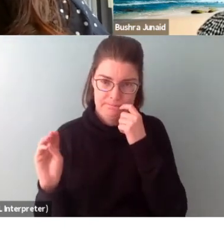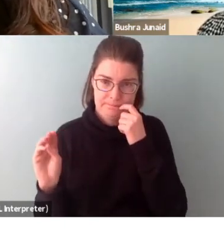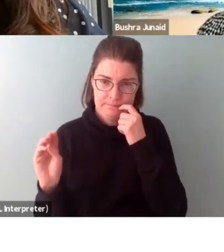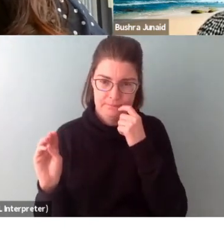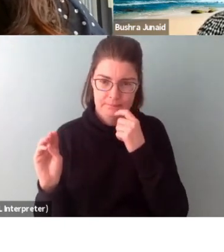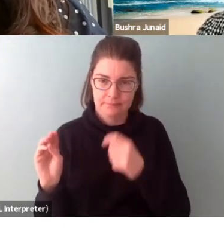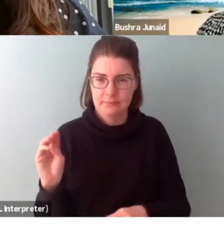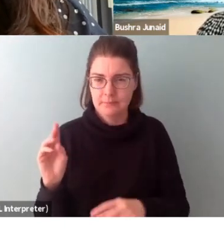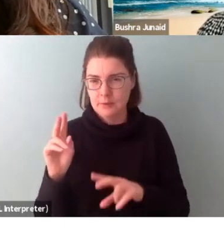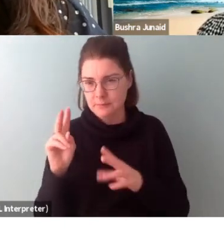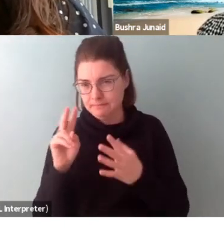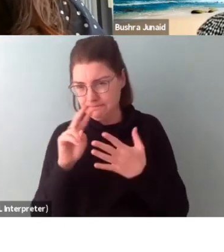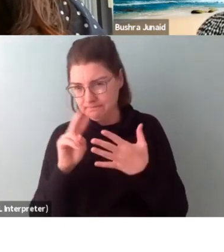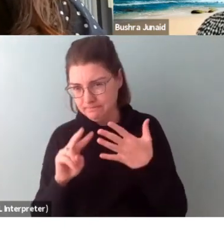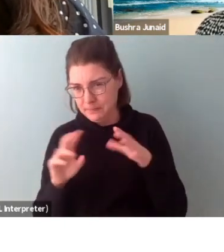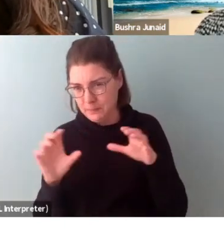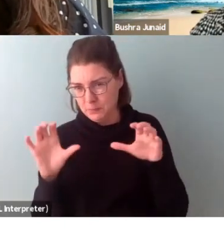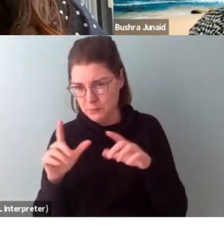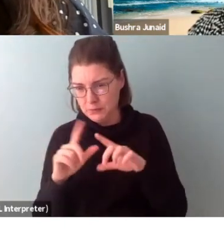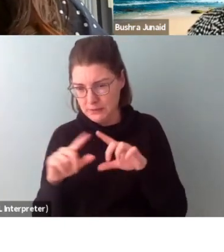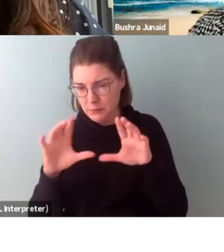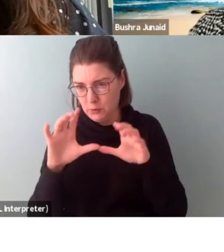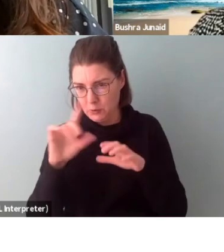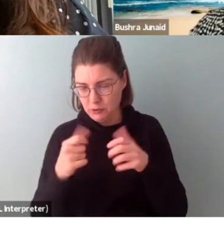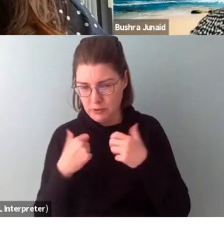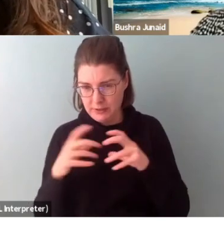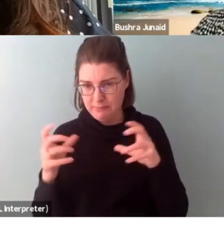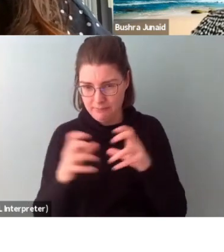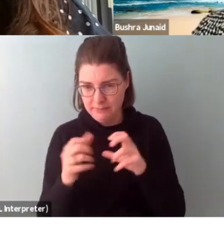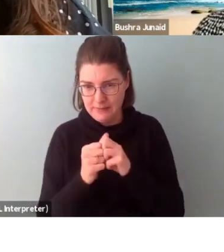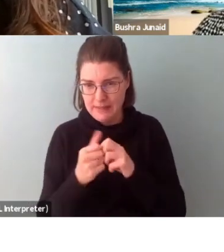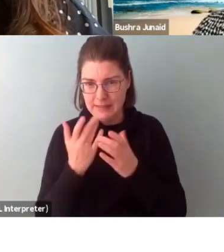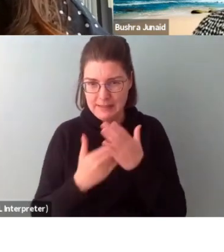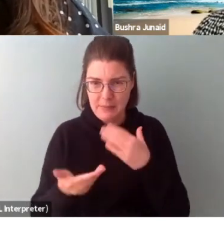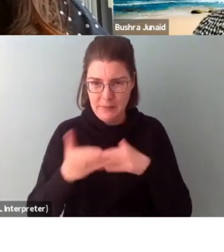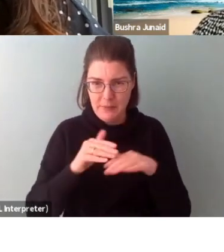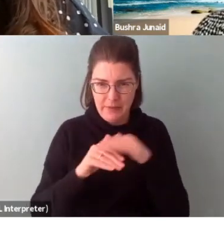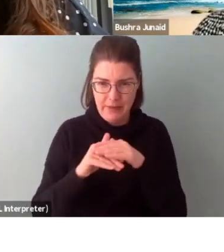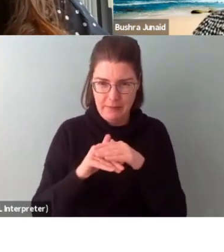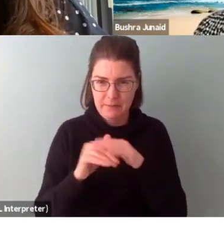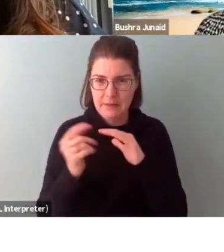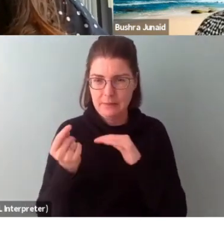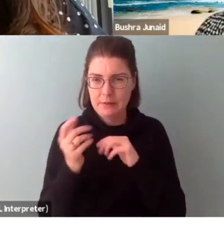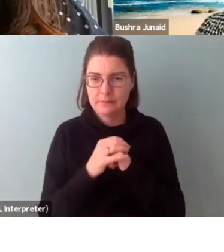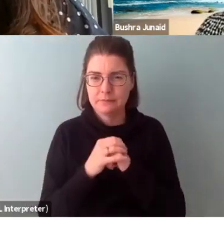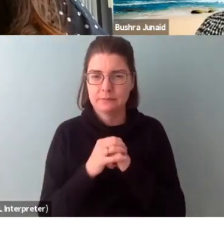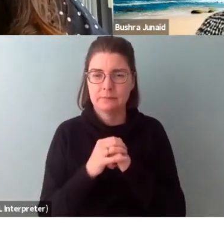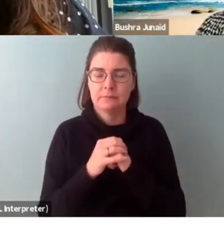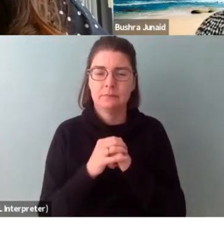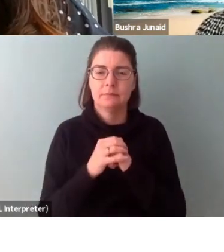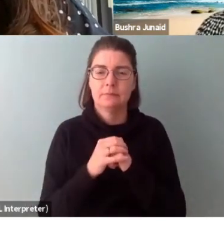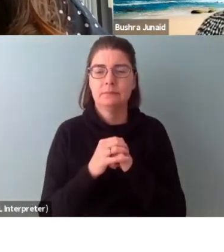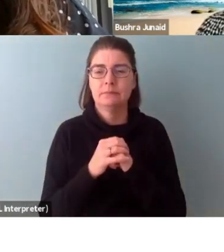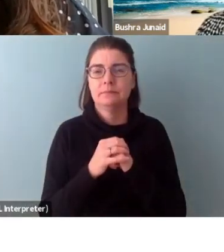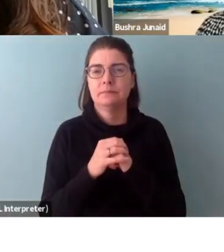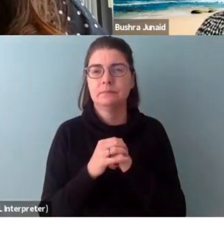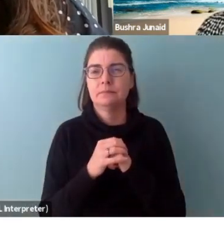Okay, just trying to like lump together some questions here because some of them overlap. I guess,